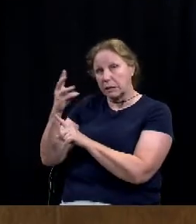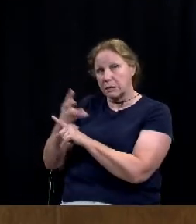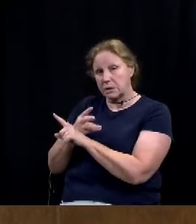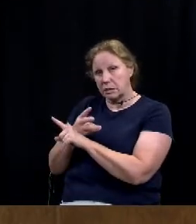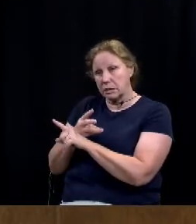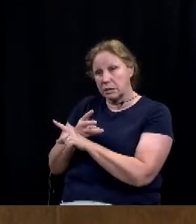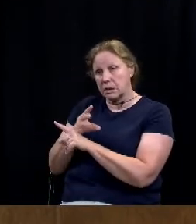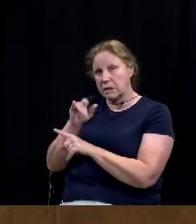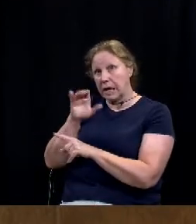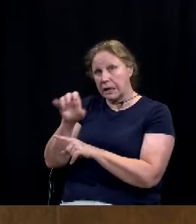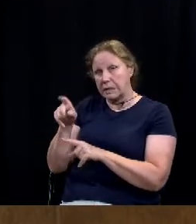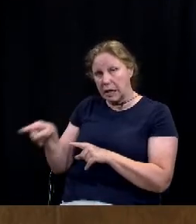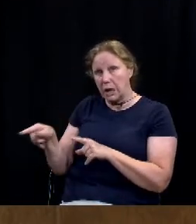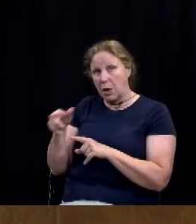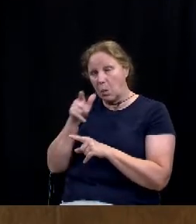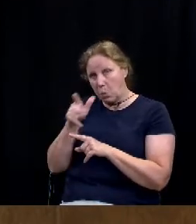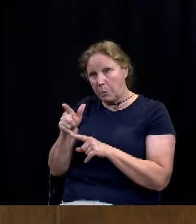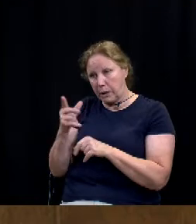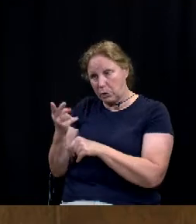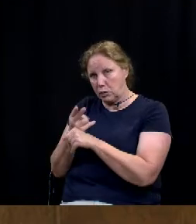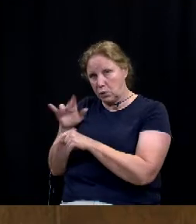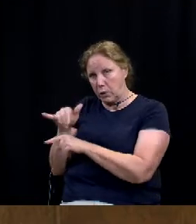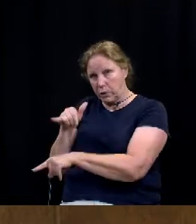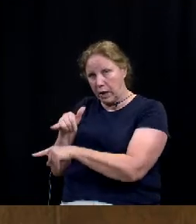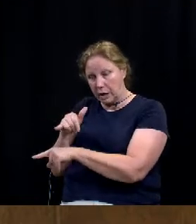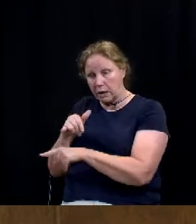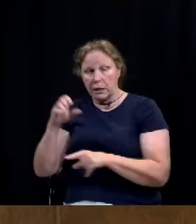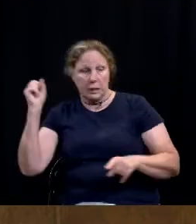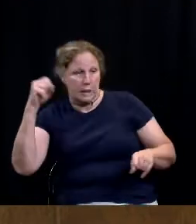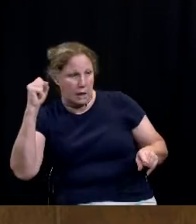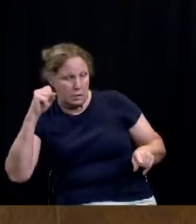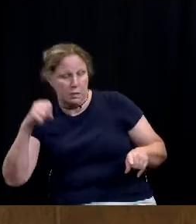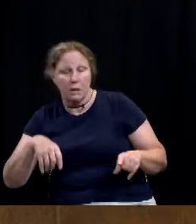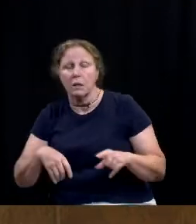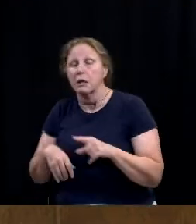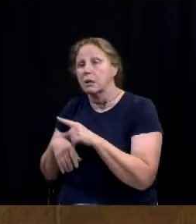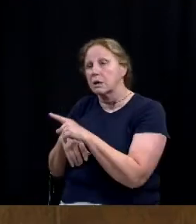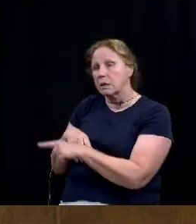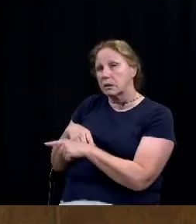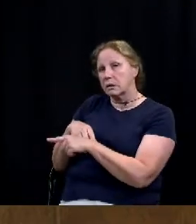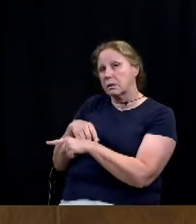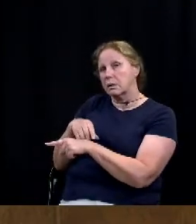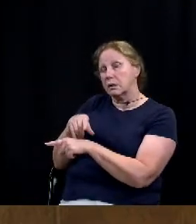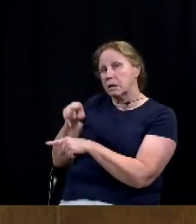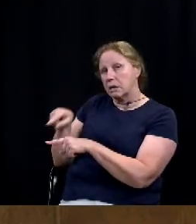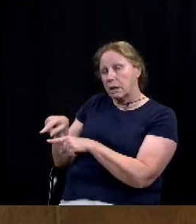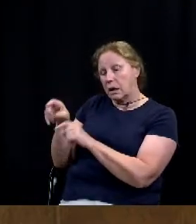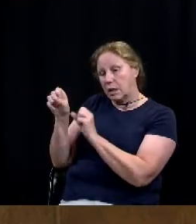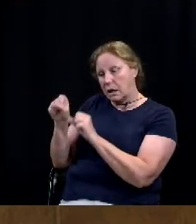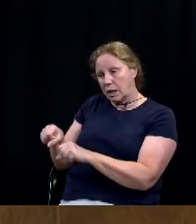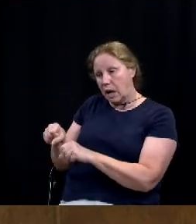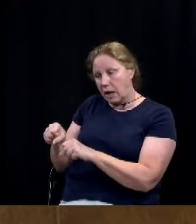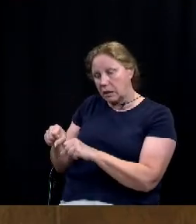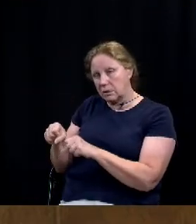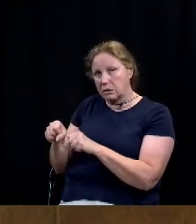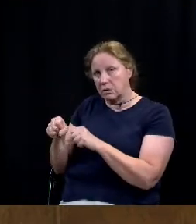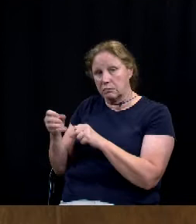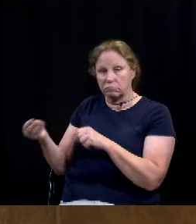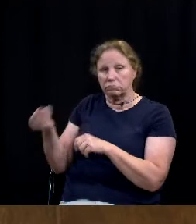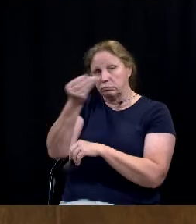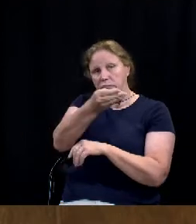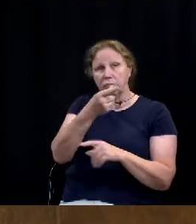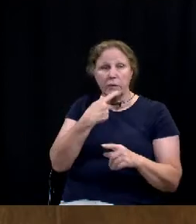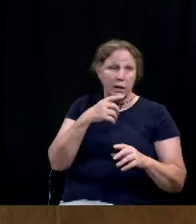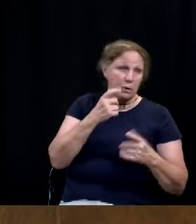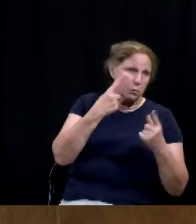CIAC will kind of be plugged into that and can, you know, can flavor it up and say, hey, this is